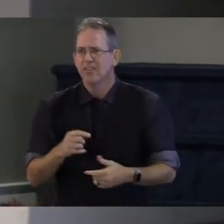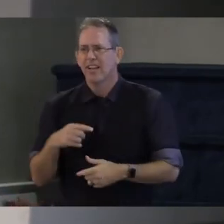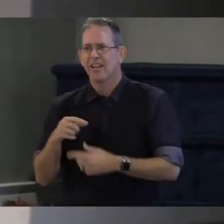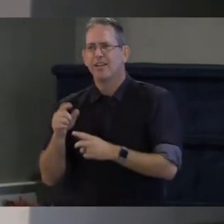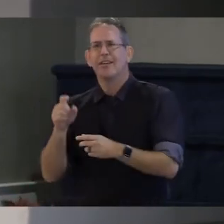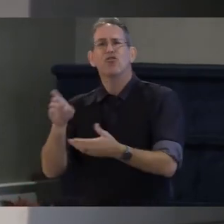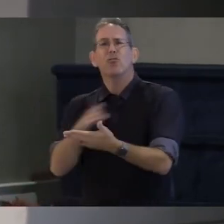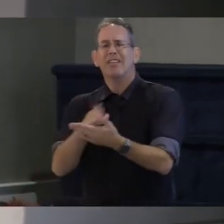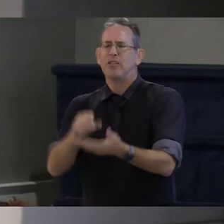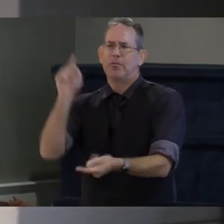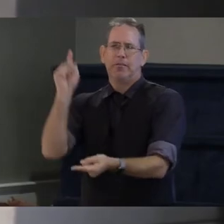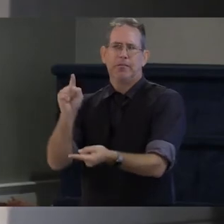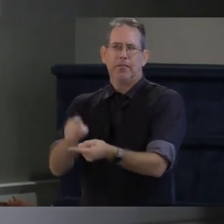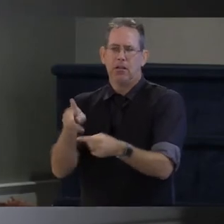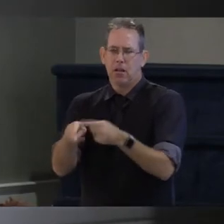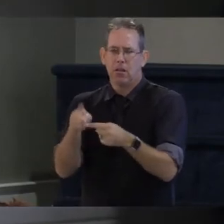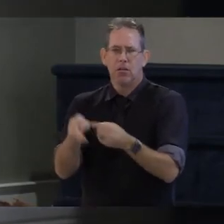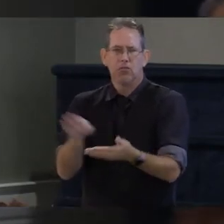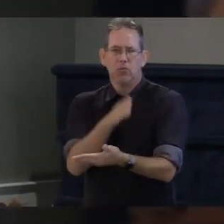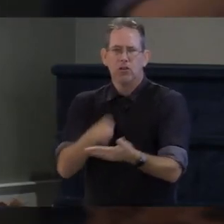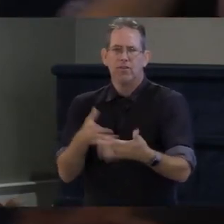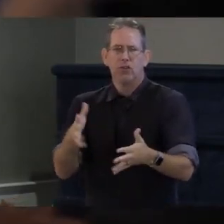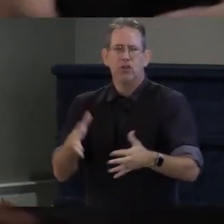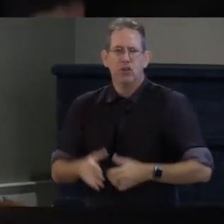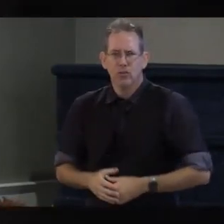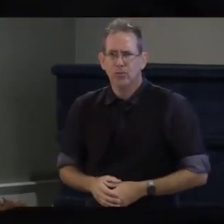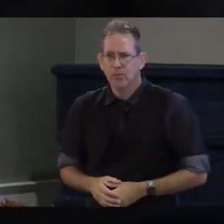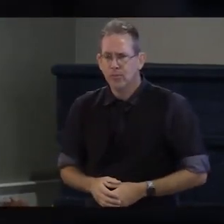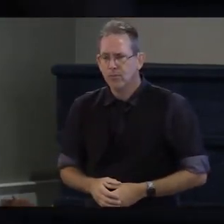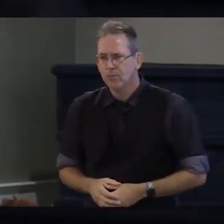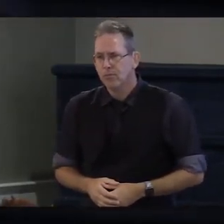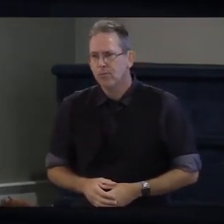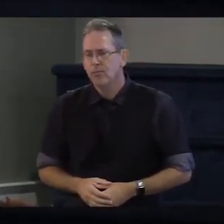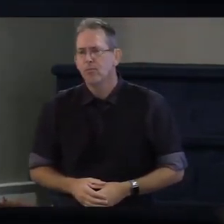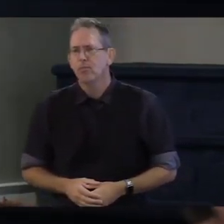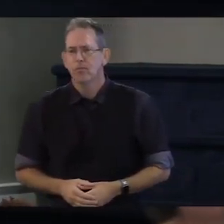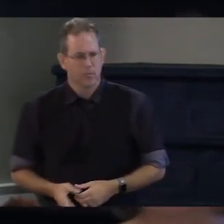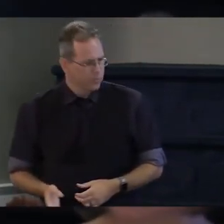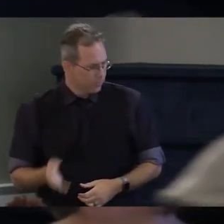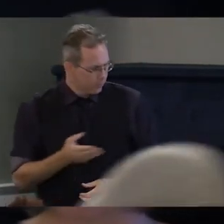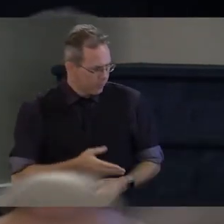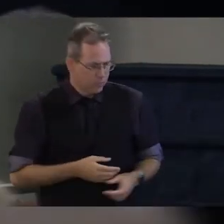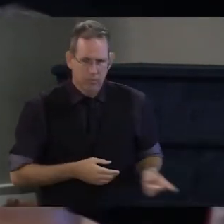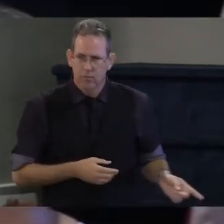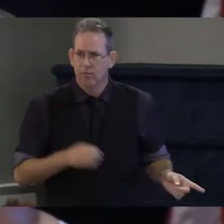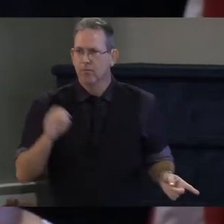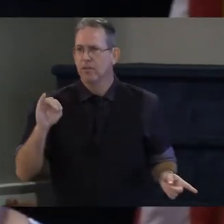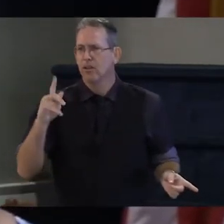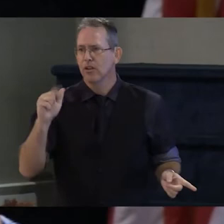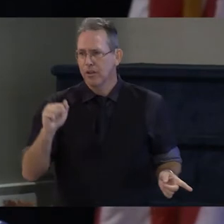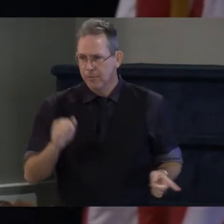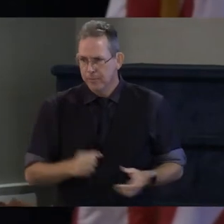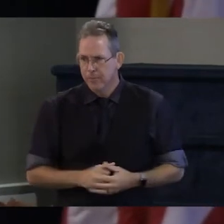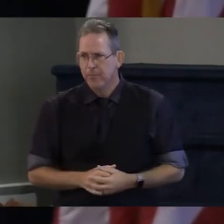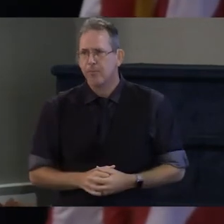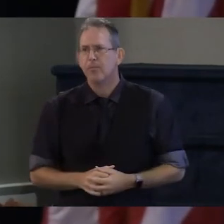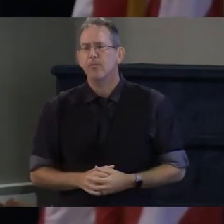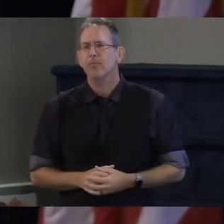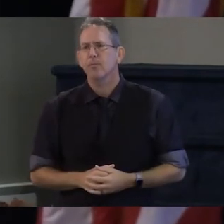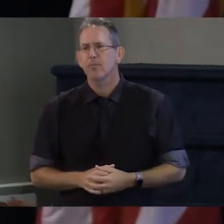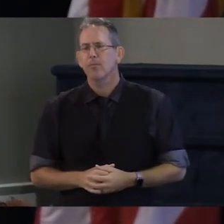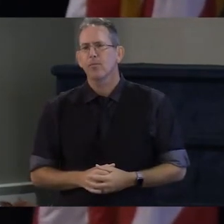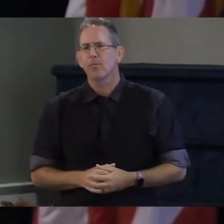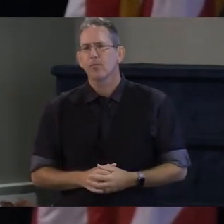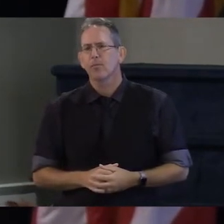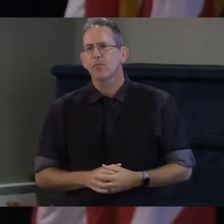and Erica Ruddick this is a great example of why I support